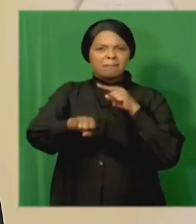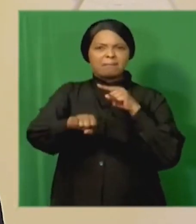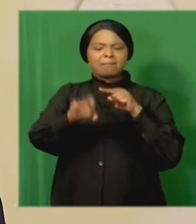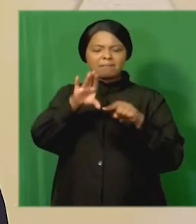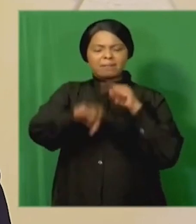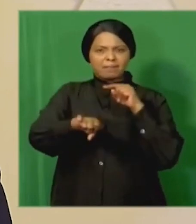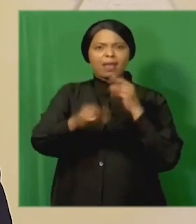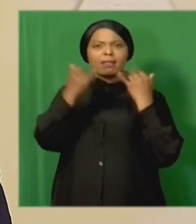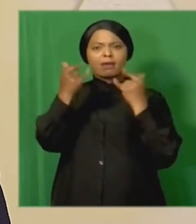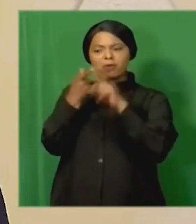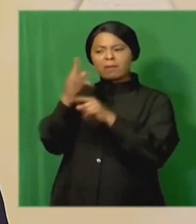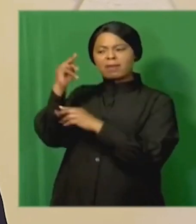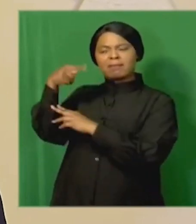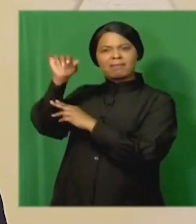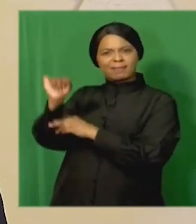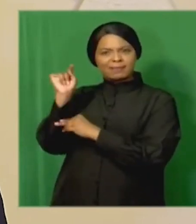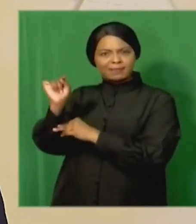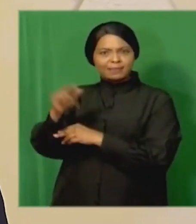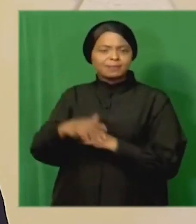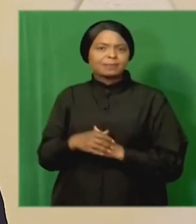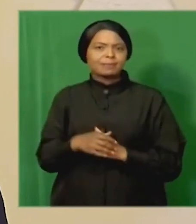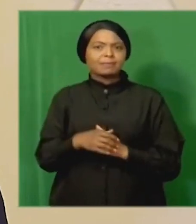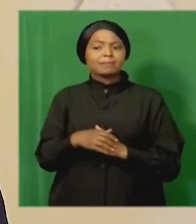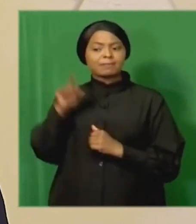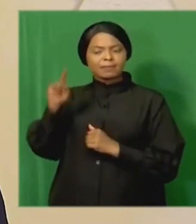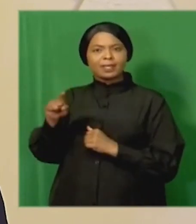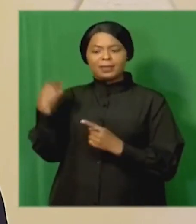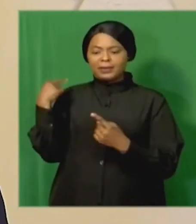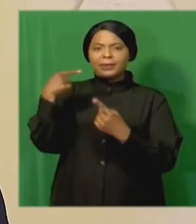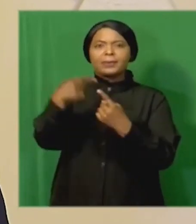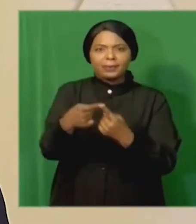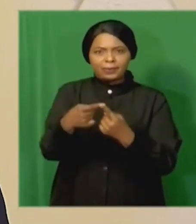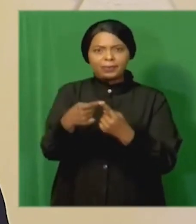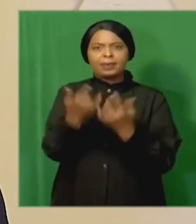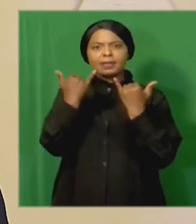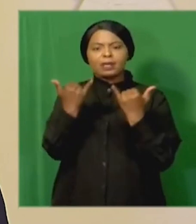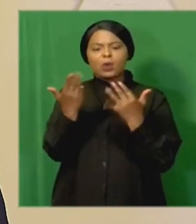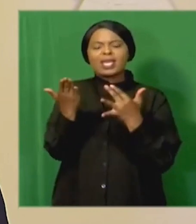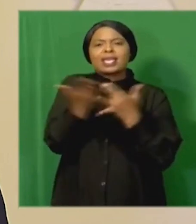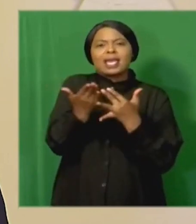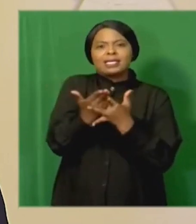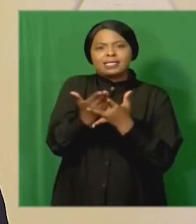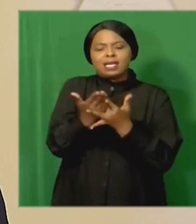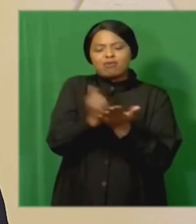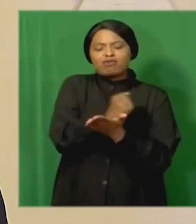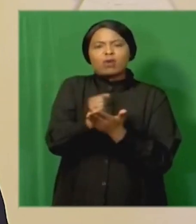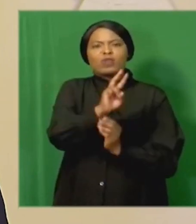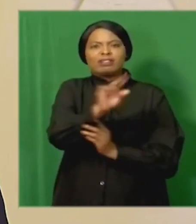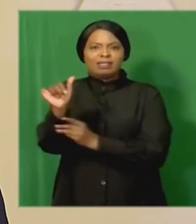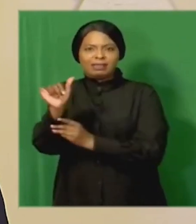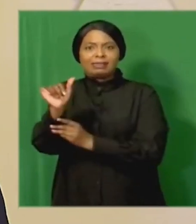the national prosecuting agency has to date enrolled 26 cases it has